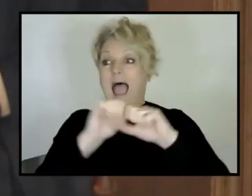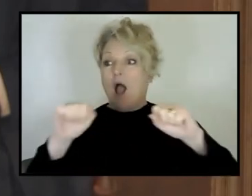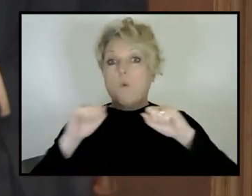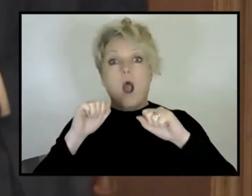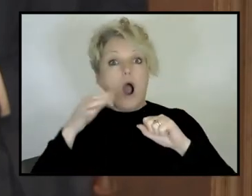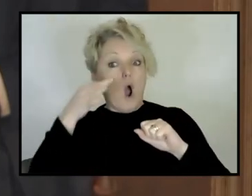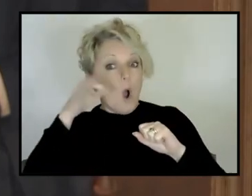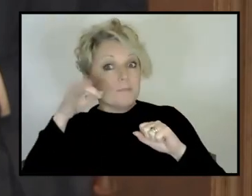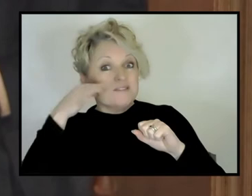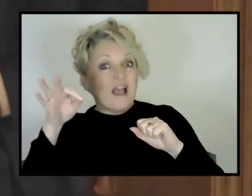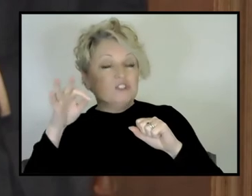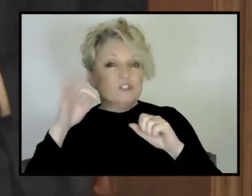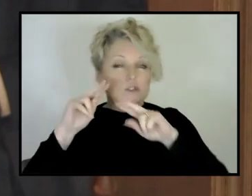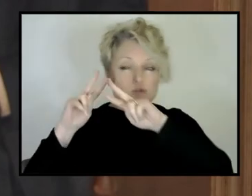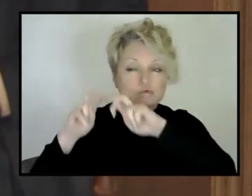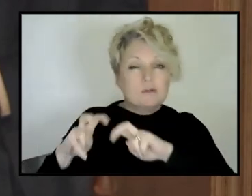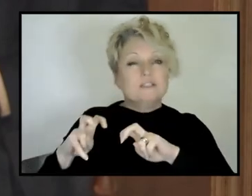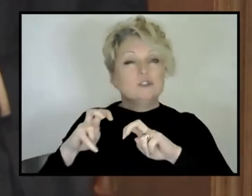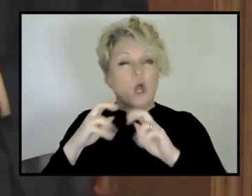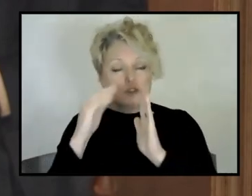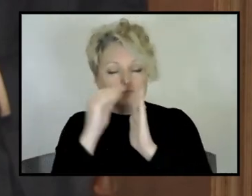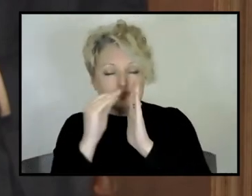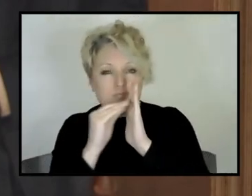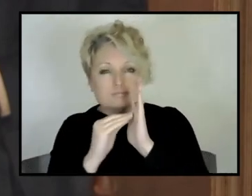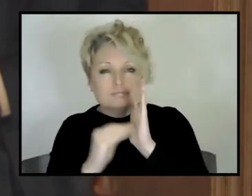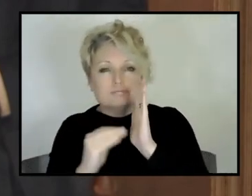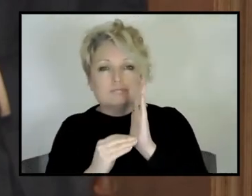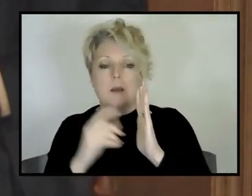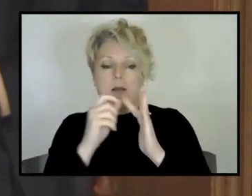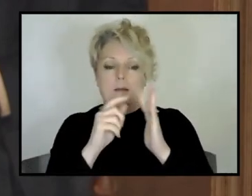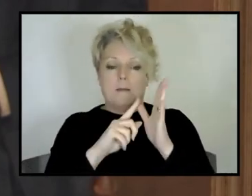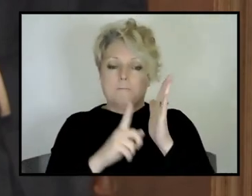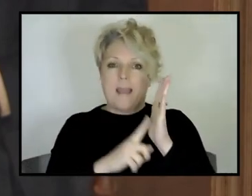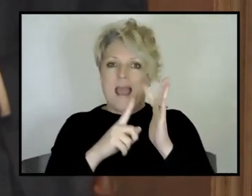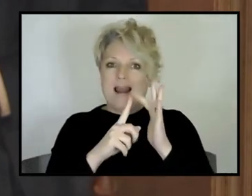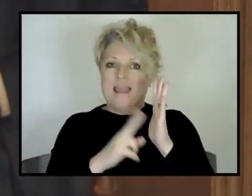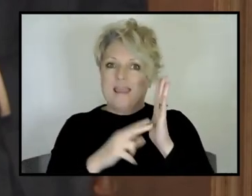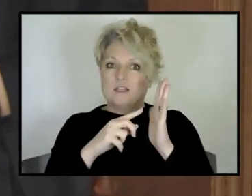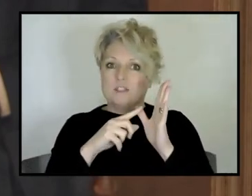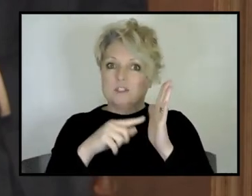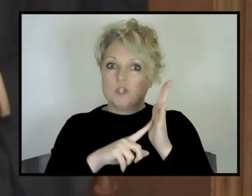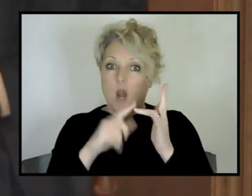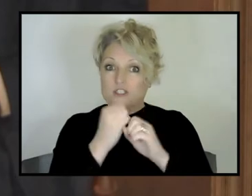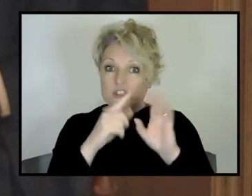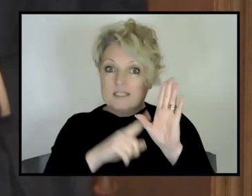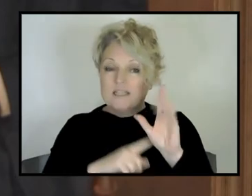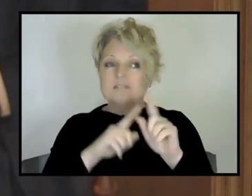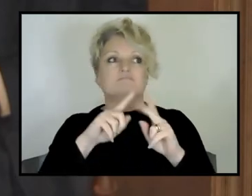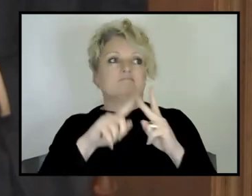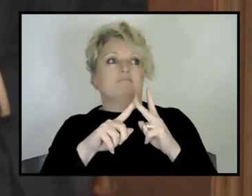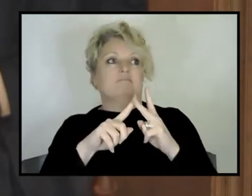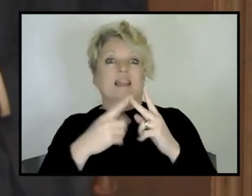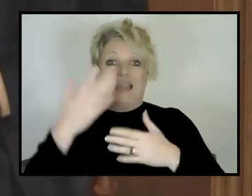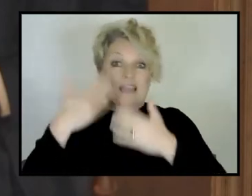disparate, um, geoscience disciplines like paleontology and geophysics, um, igneous chemistry and, uh, structural